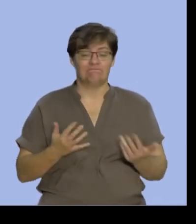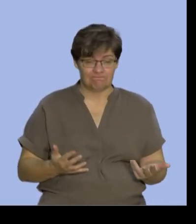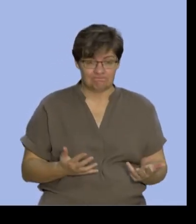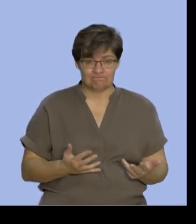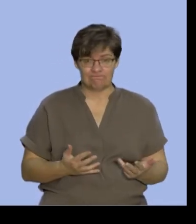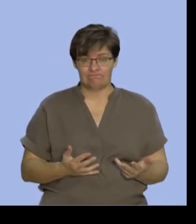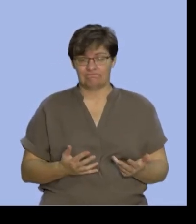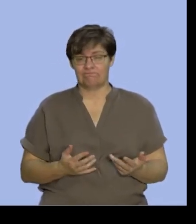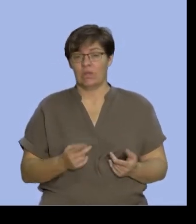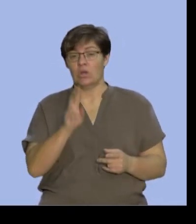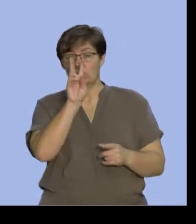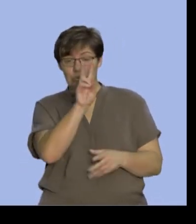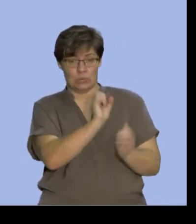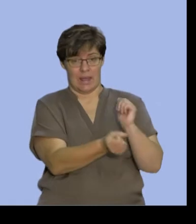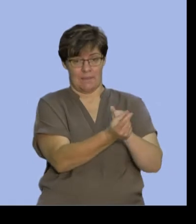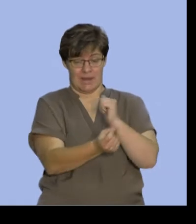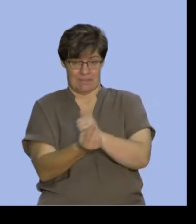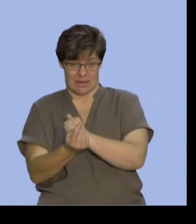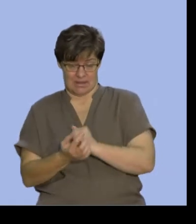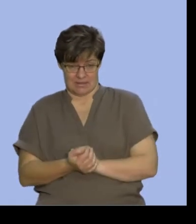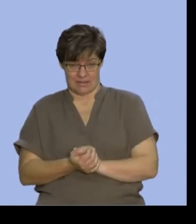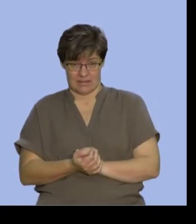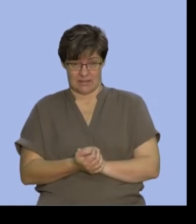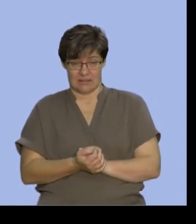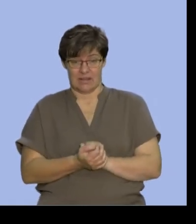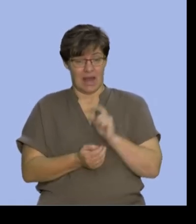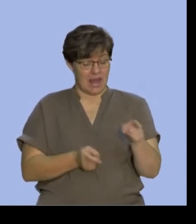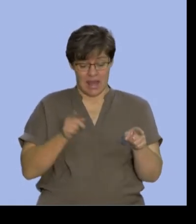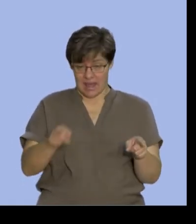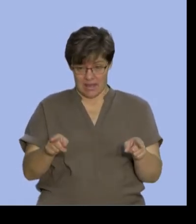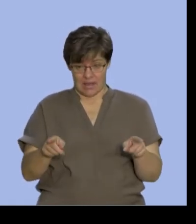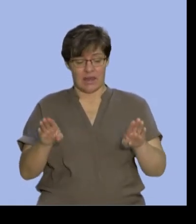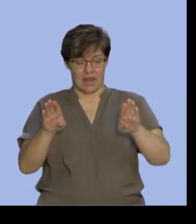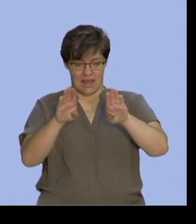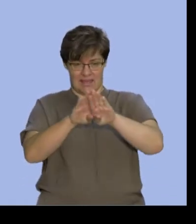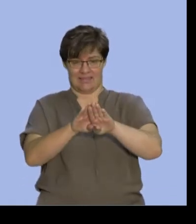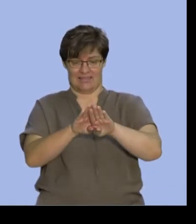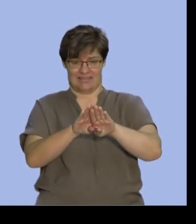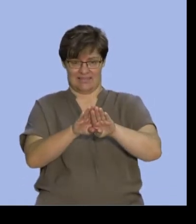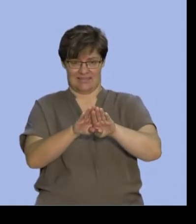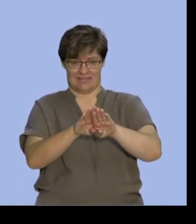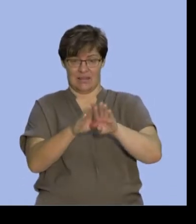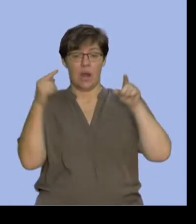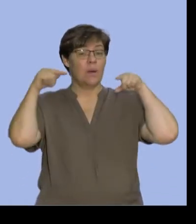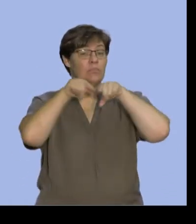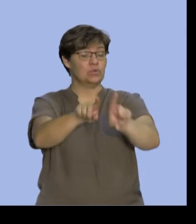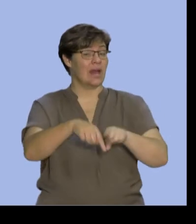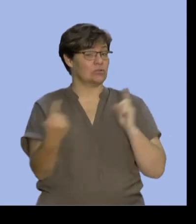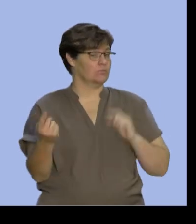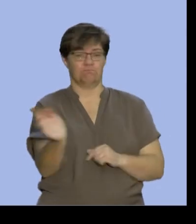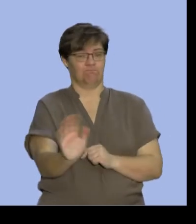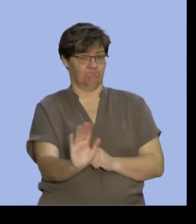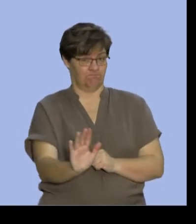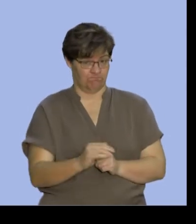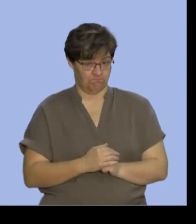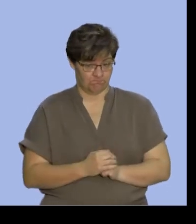types of events. Events which have an intersection. They are not mutually exclusive. So,